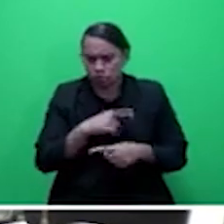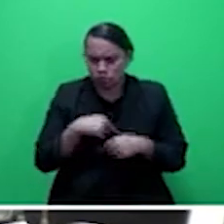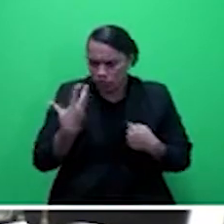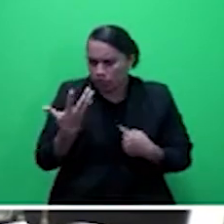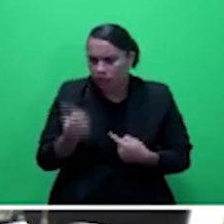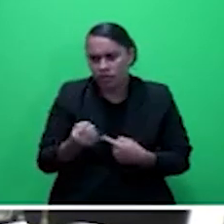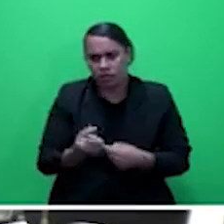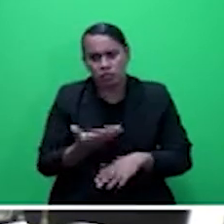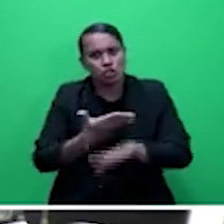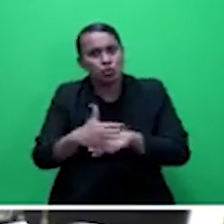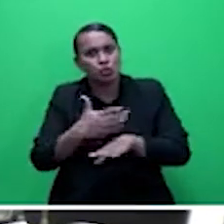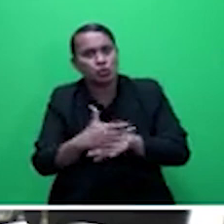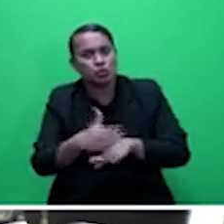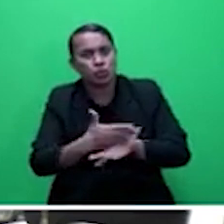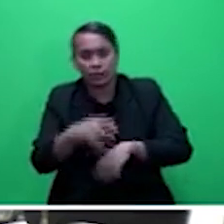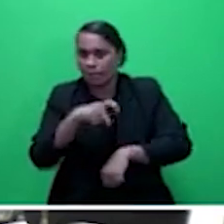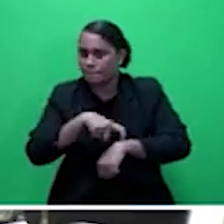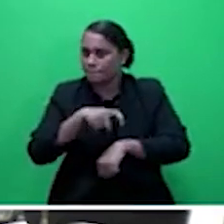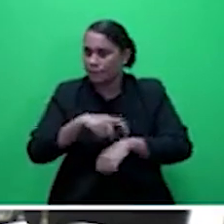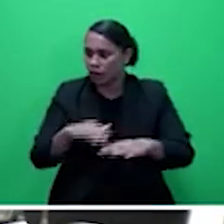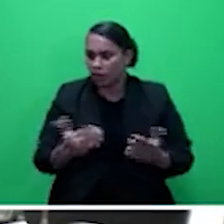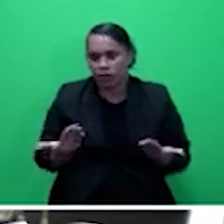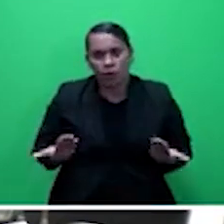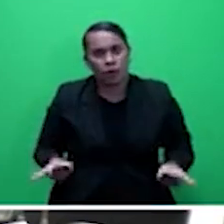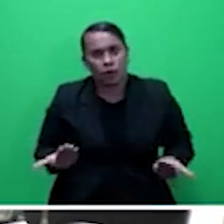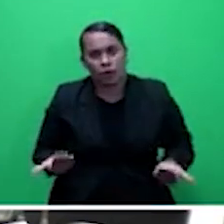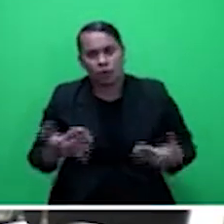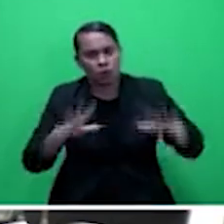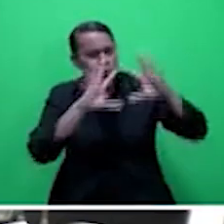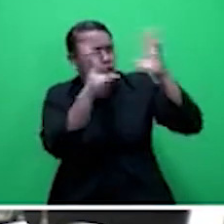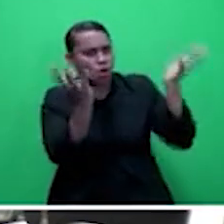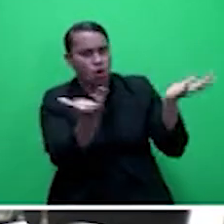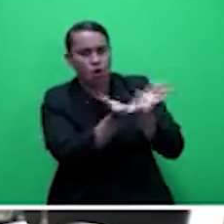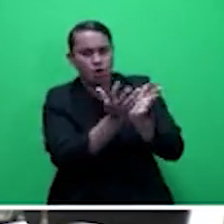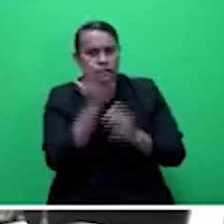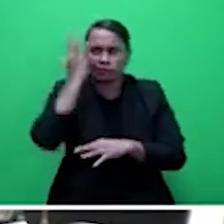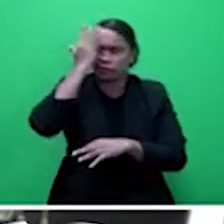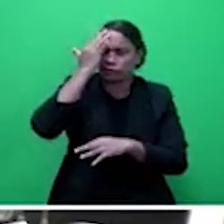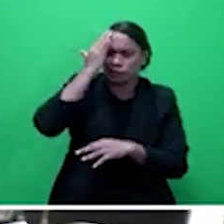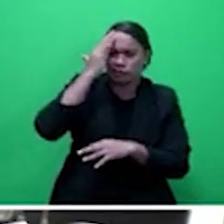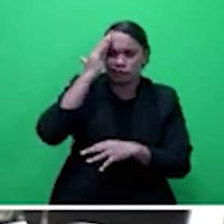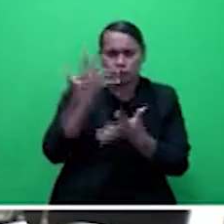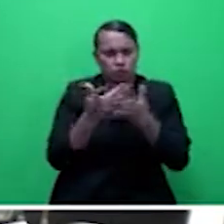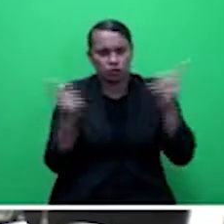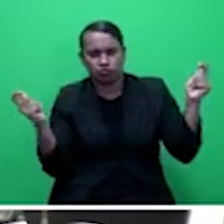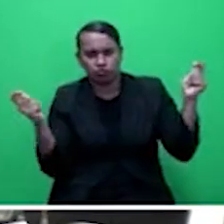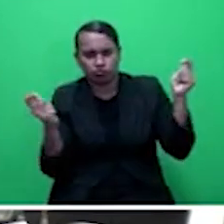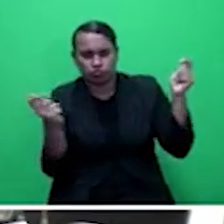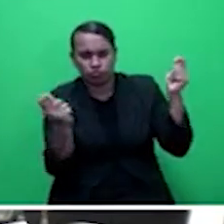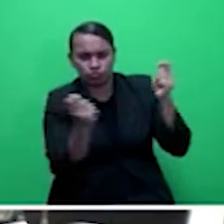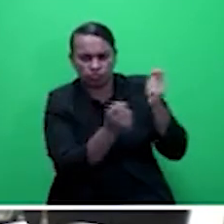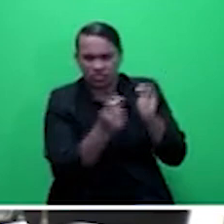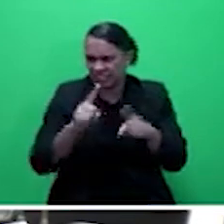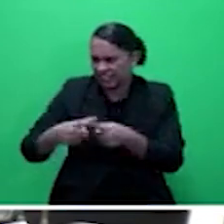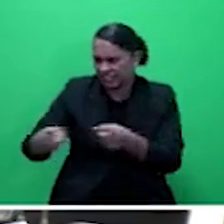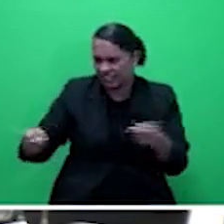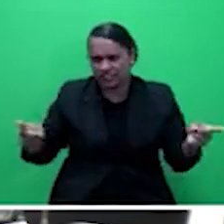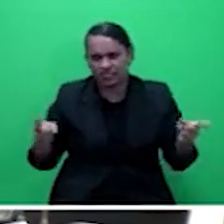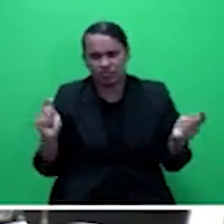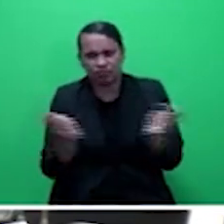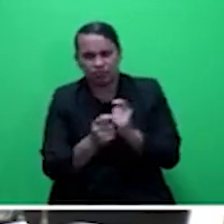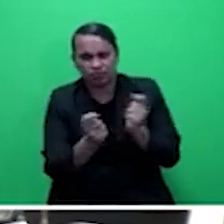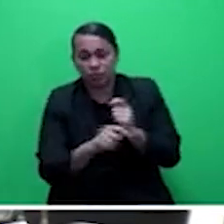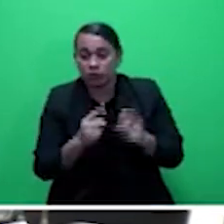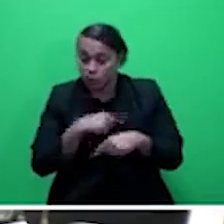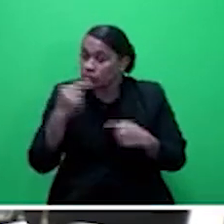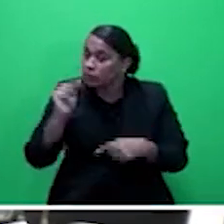when the whole world is rethinking and remodeling and repositioning itself. You know, we have to do that